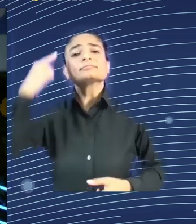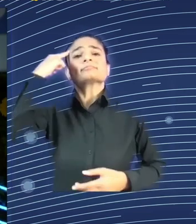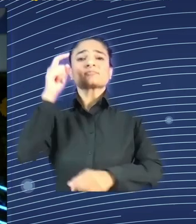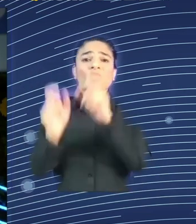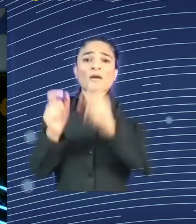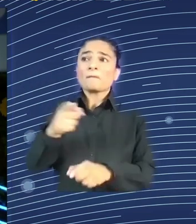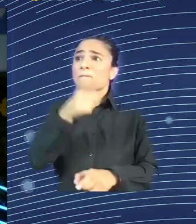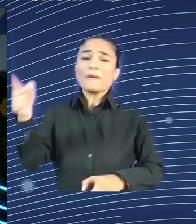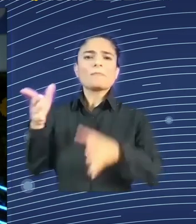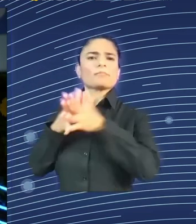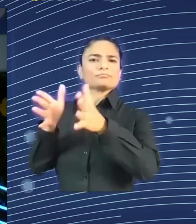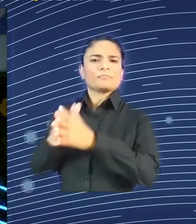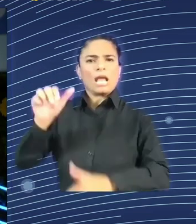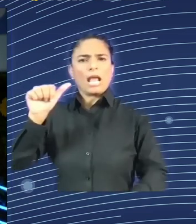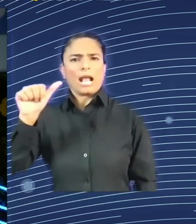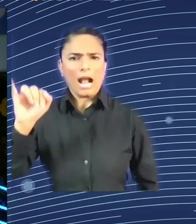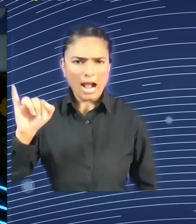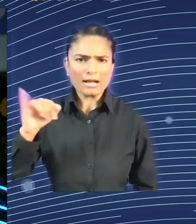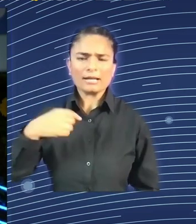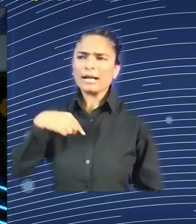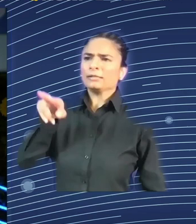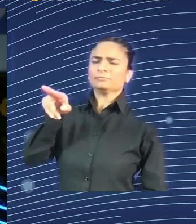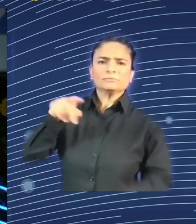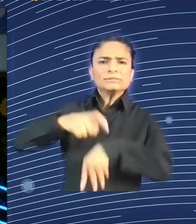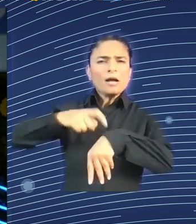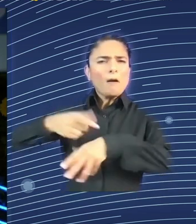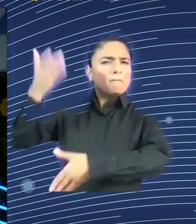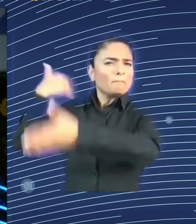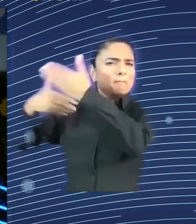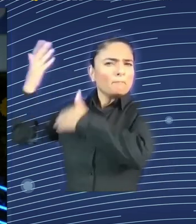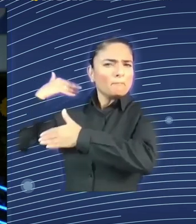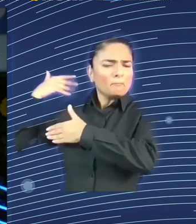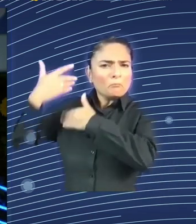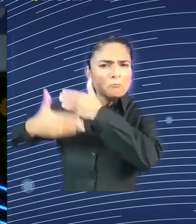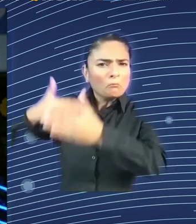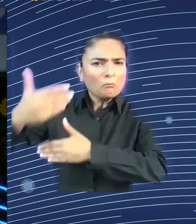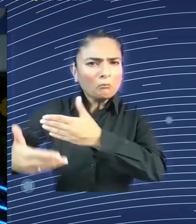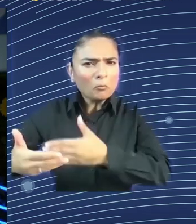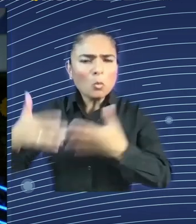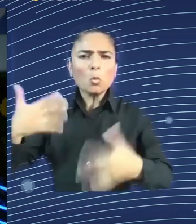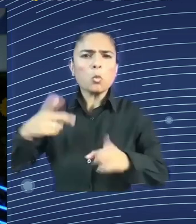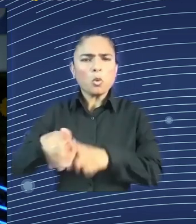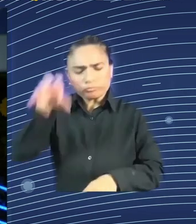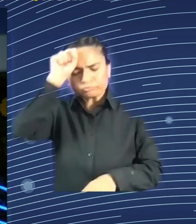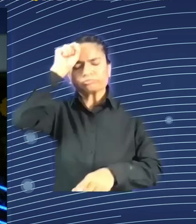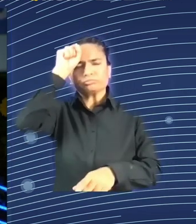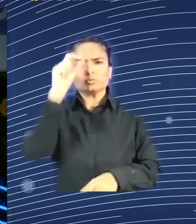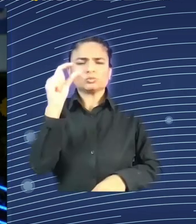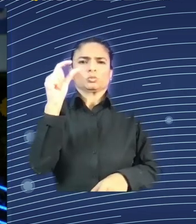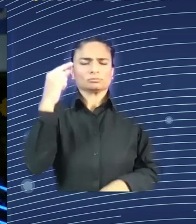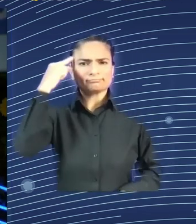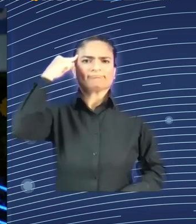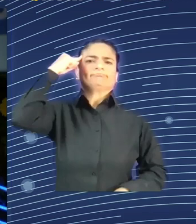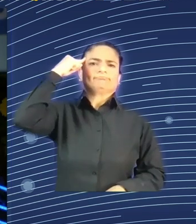commentators. If they watch a good game, and especially if their team wins, they say, oh, this is the best game we've seen in this league for years and years. And then